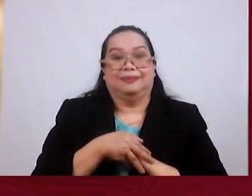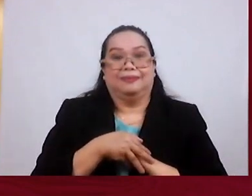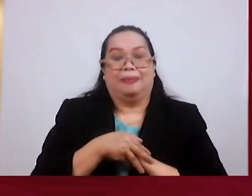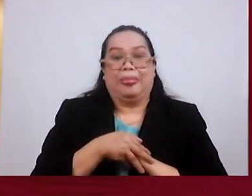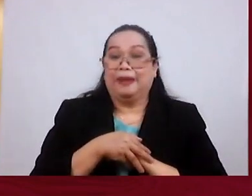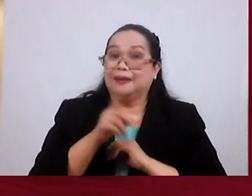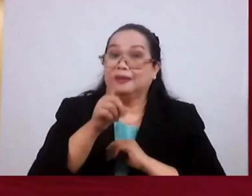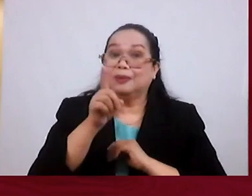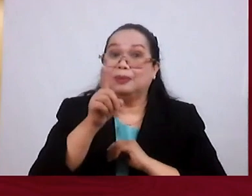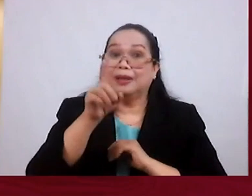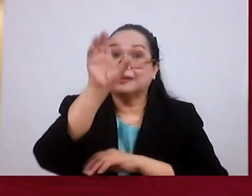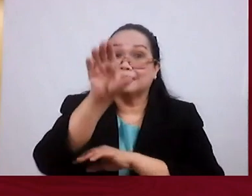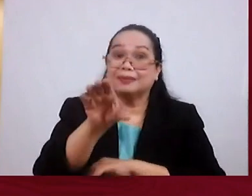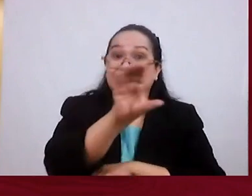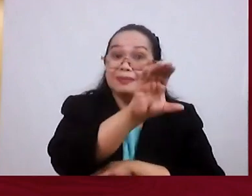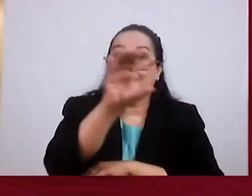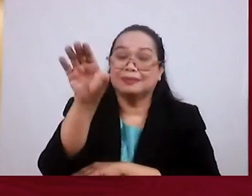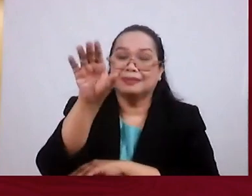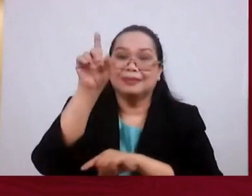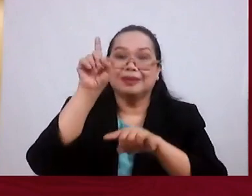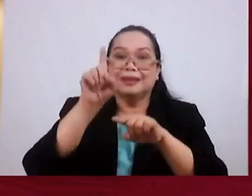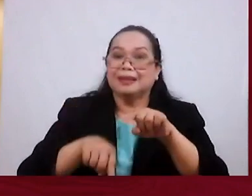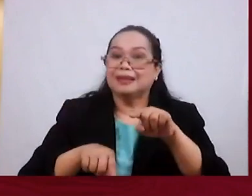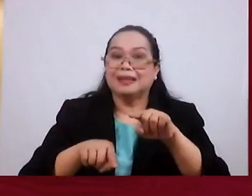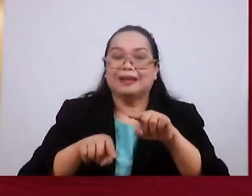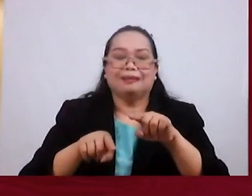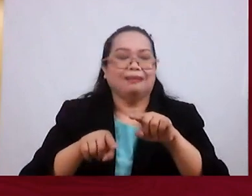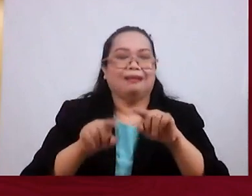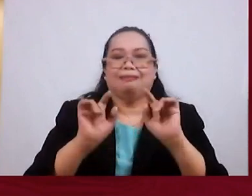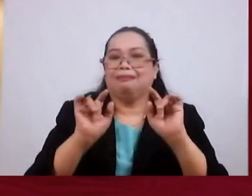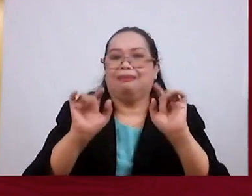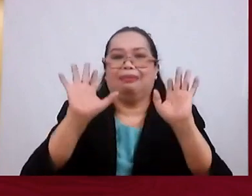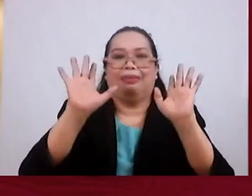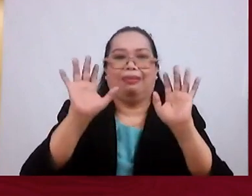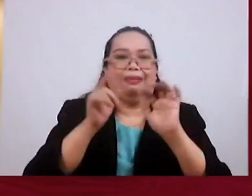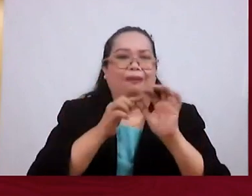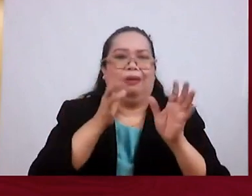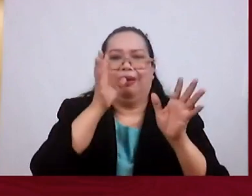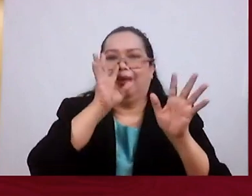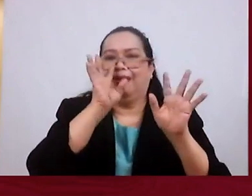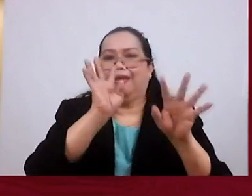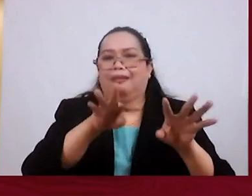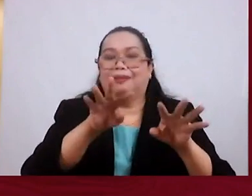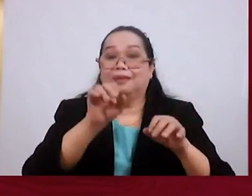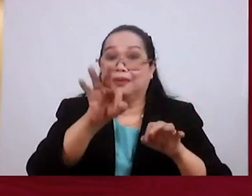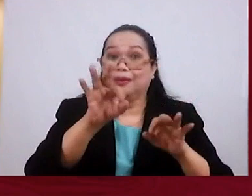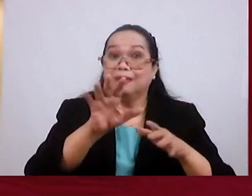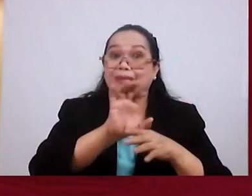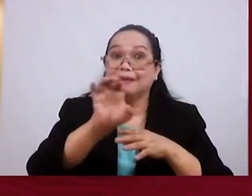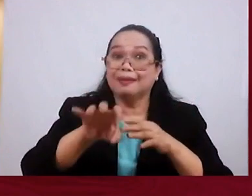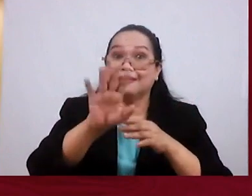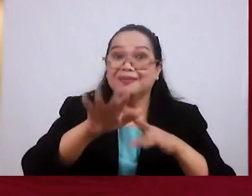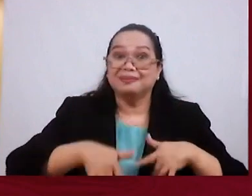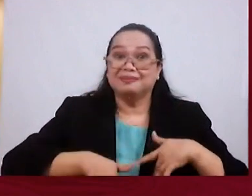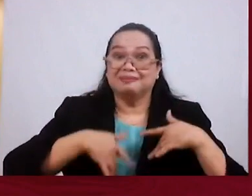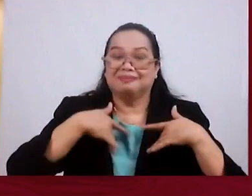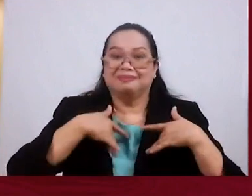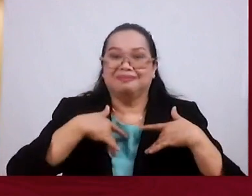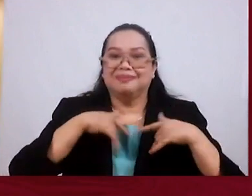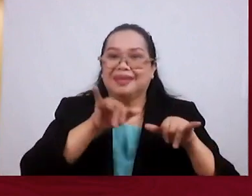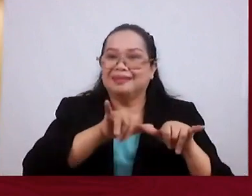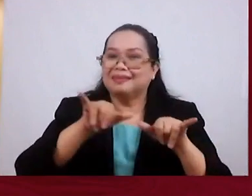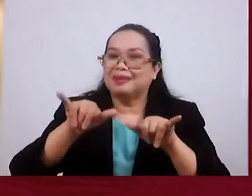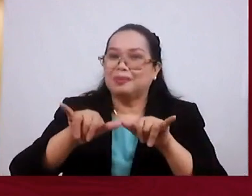The Cost Of Calvary Can Never Be Taken Lightly For The Way That You Regard It At The End Of Your Life Is The